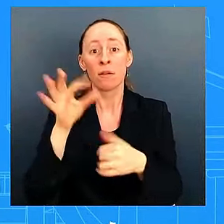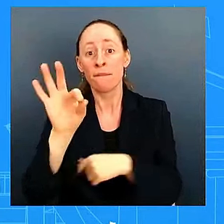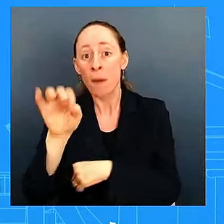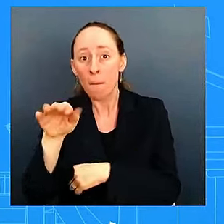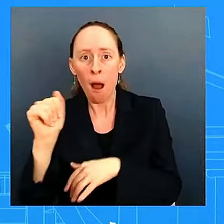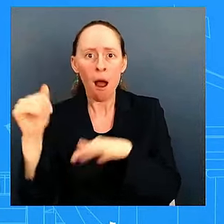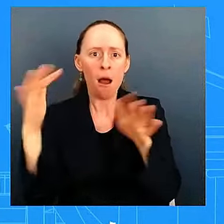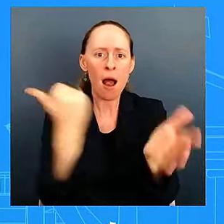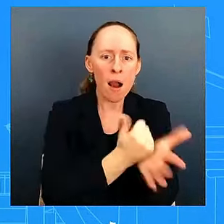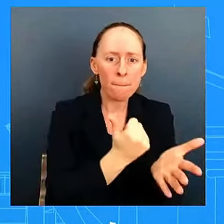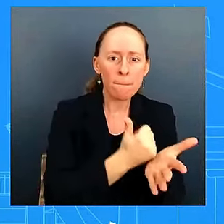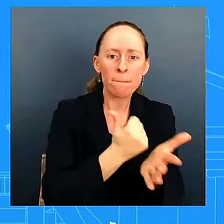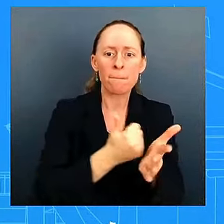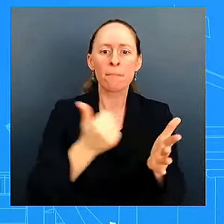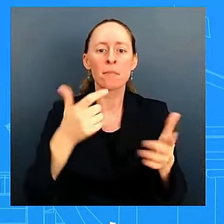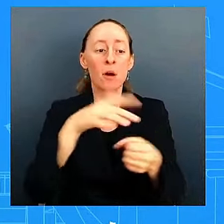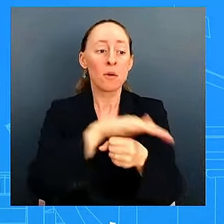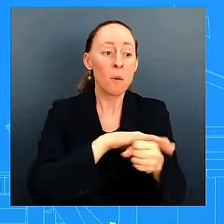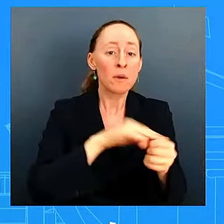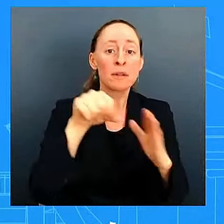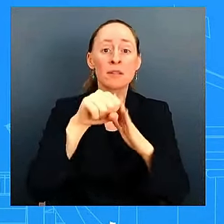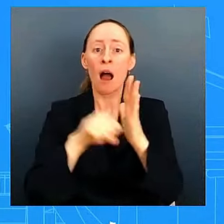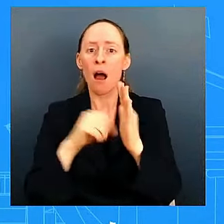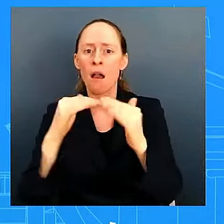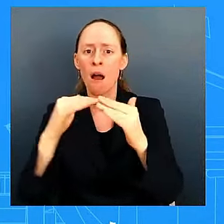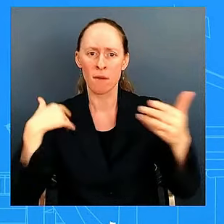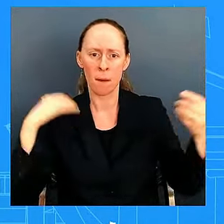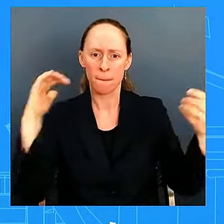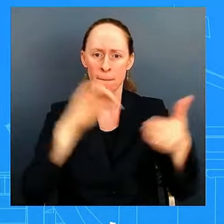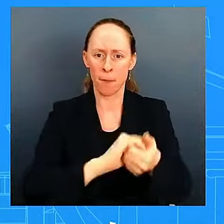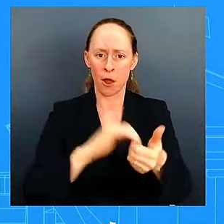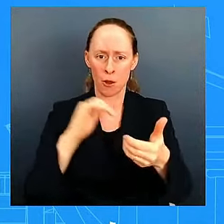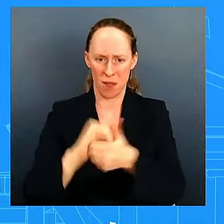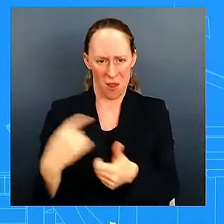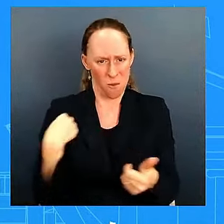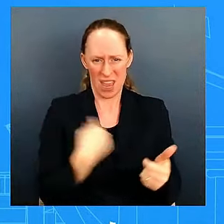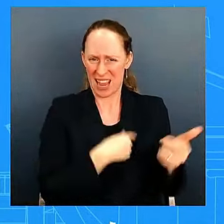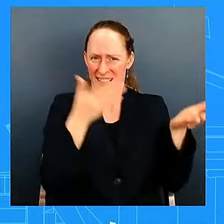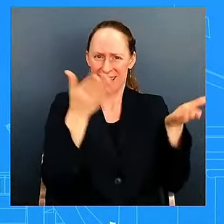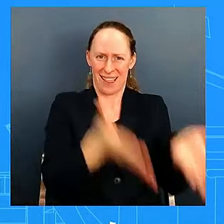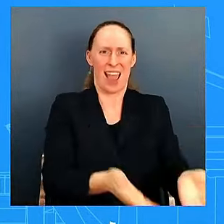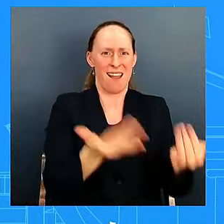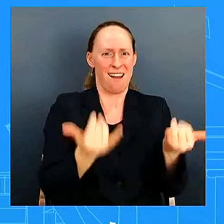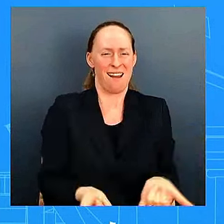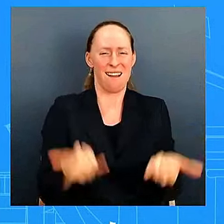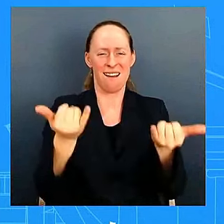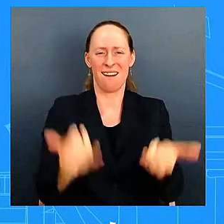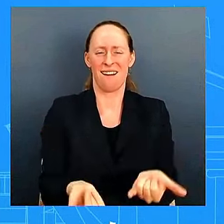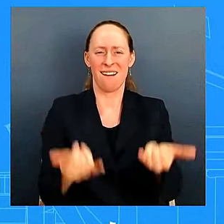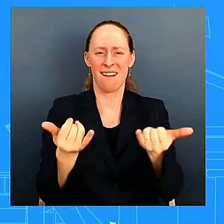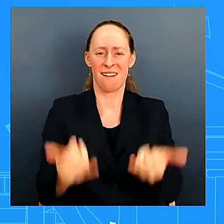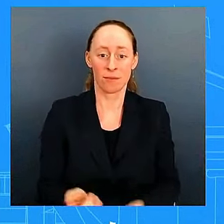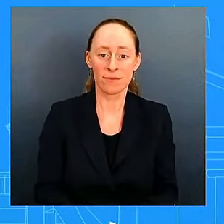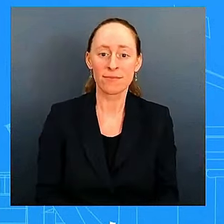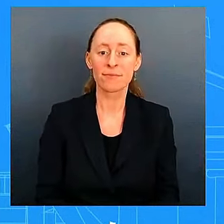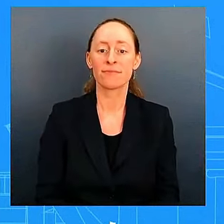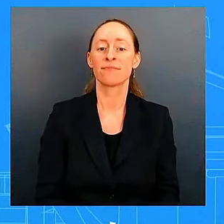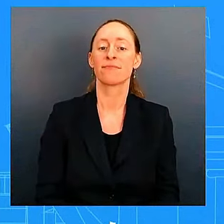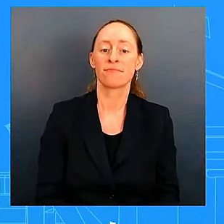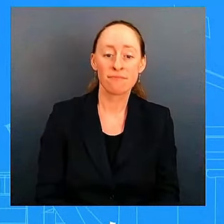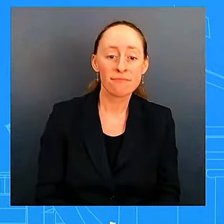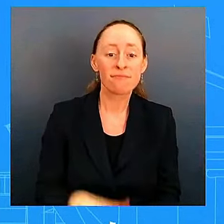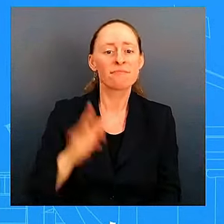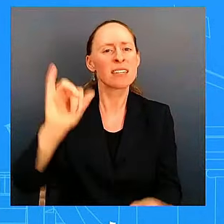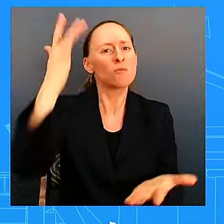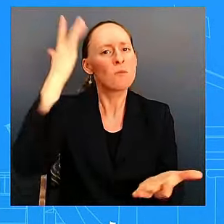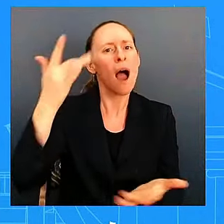as you know there was a reason why the fema administrator was here on thursday to lay out what we were doing ahead of time